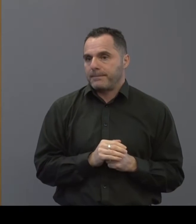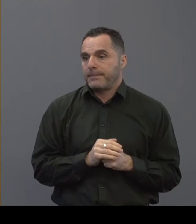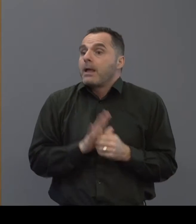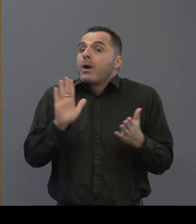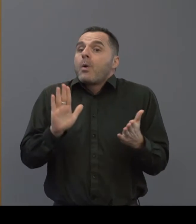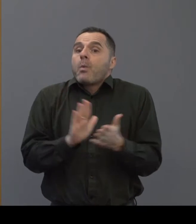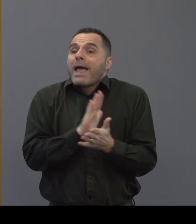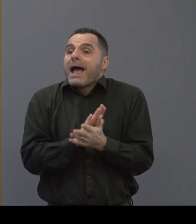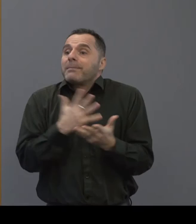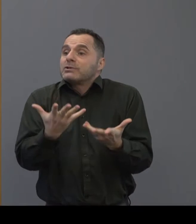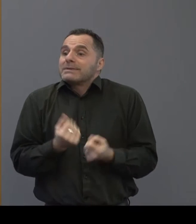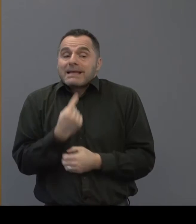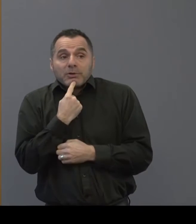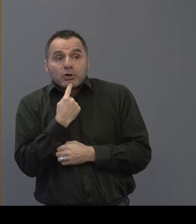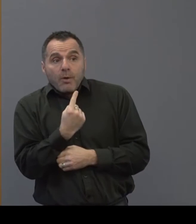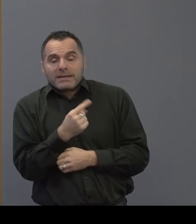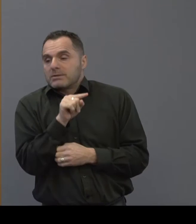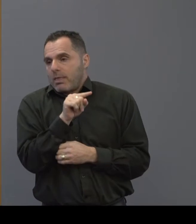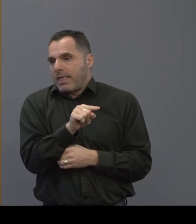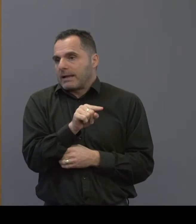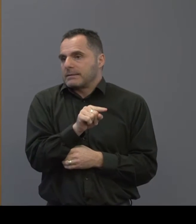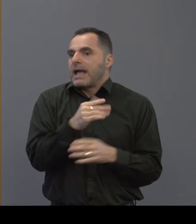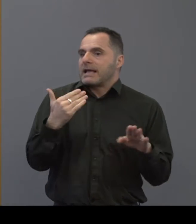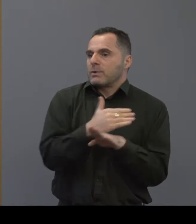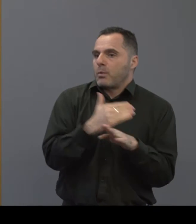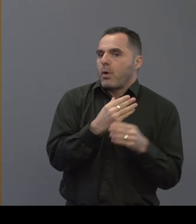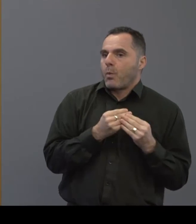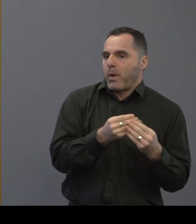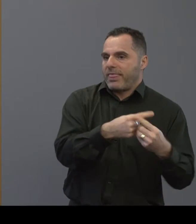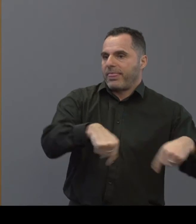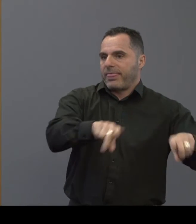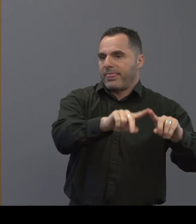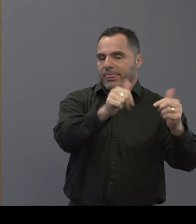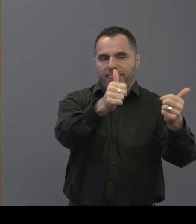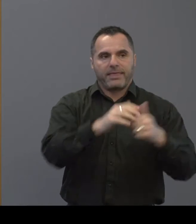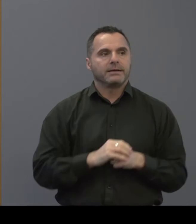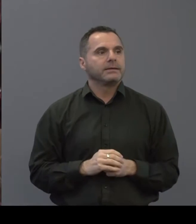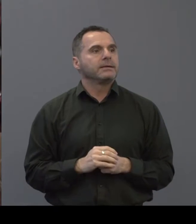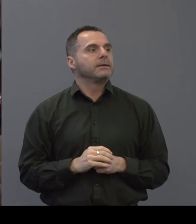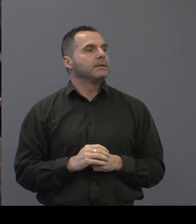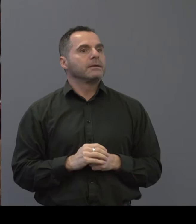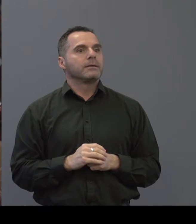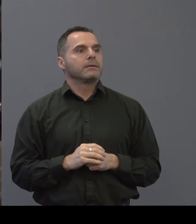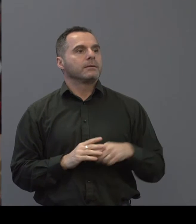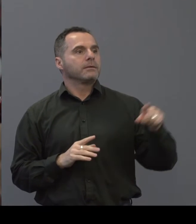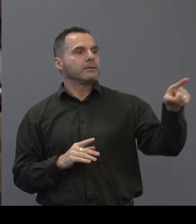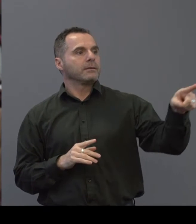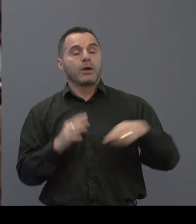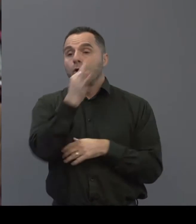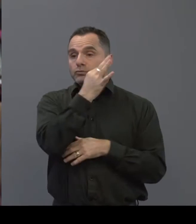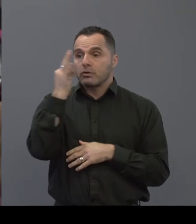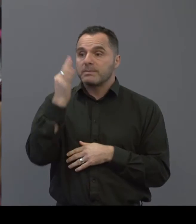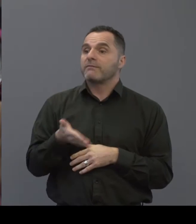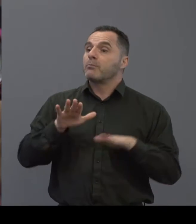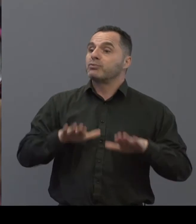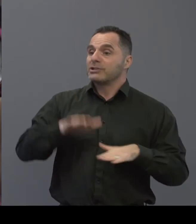to take any comments that we have particularly on that as we work across there thank you and our last question hi rosemary monk from the british academy